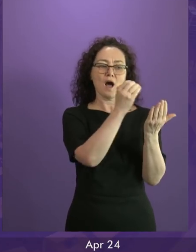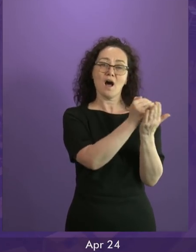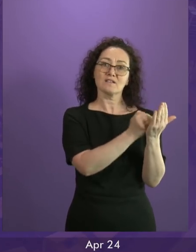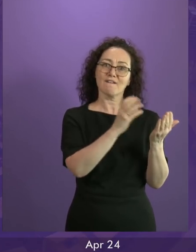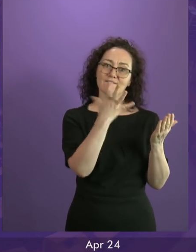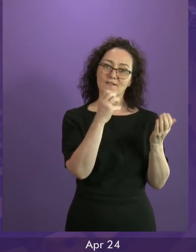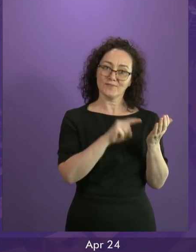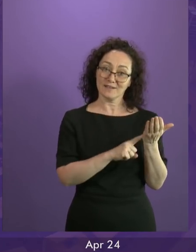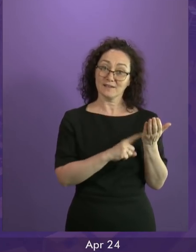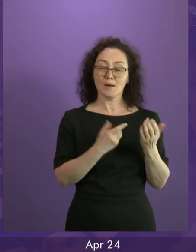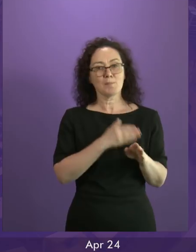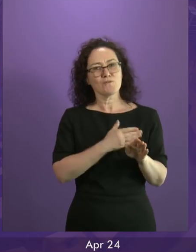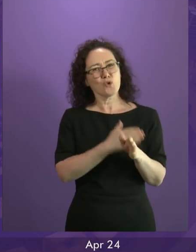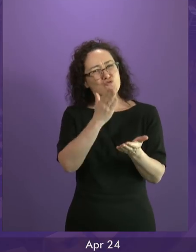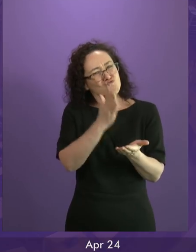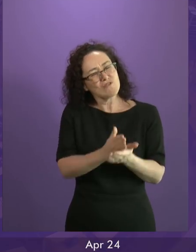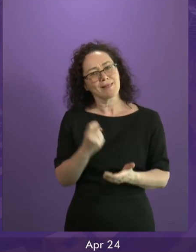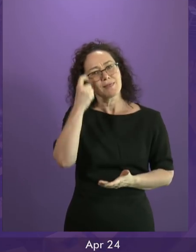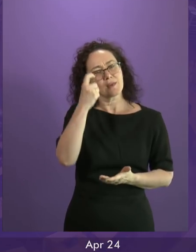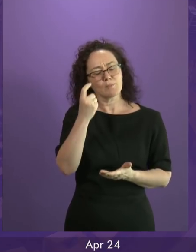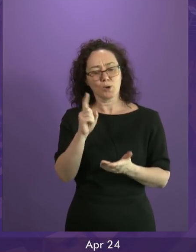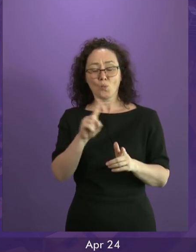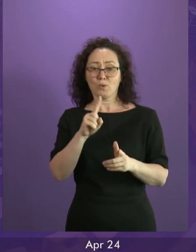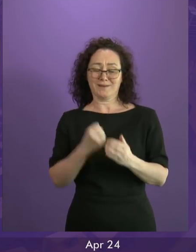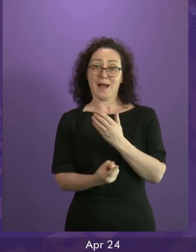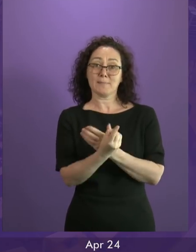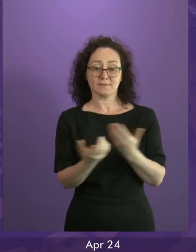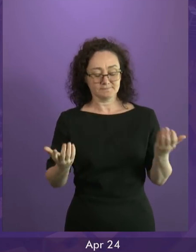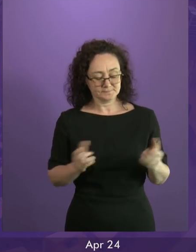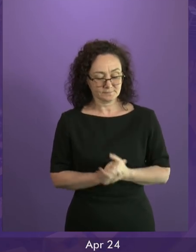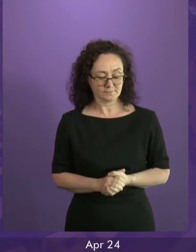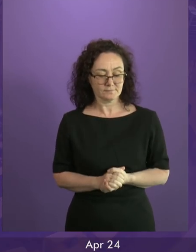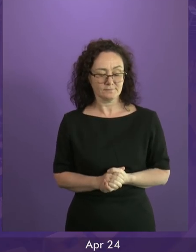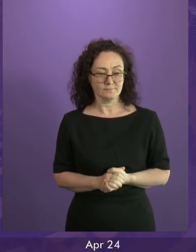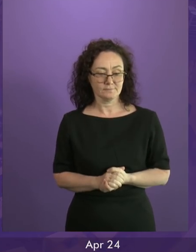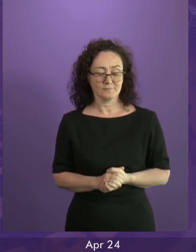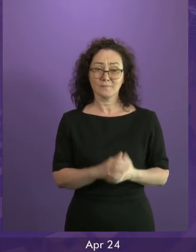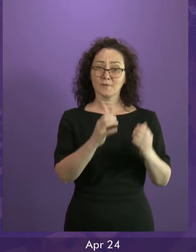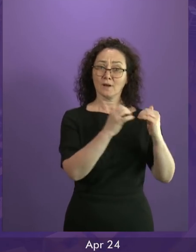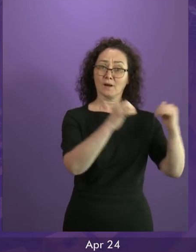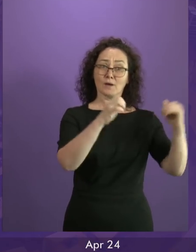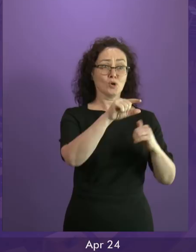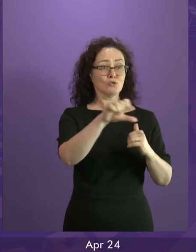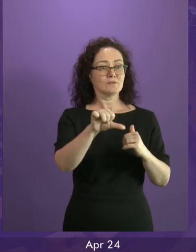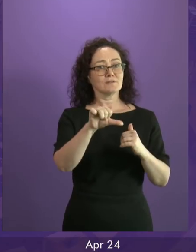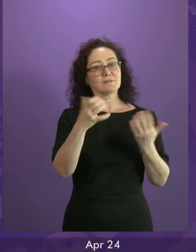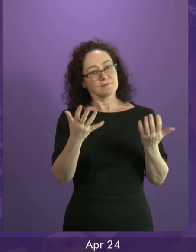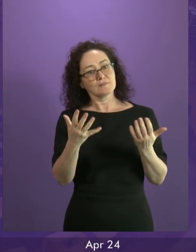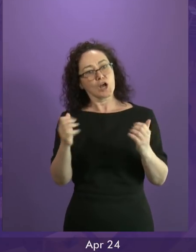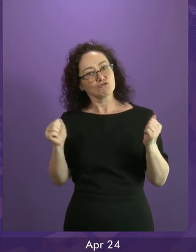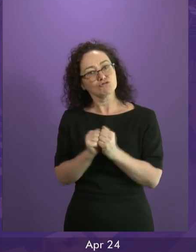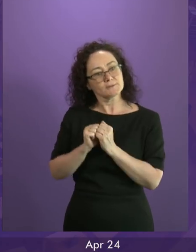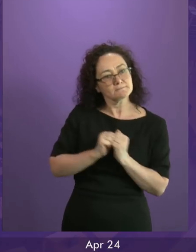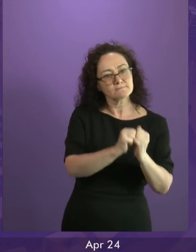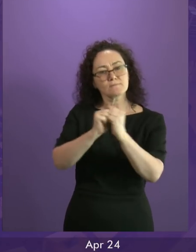-defeating and contradictory red lines. Instead of trying to build consensus across Parliament or country, she claimed the